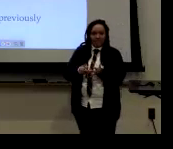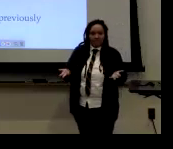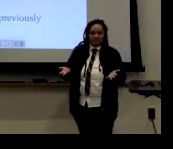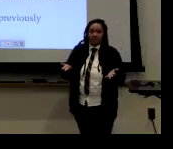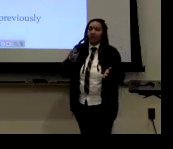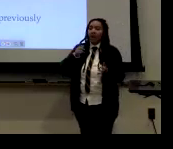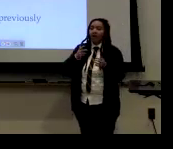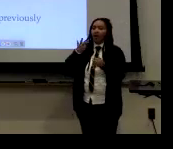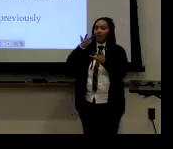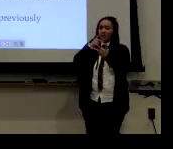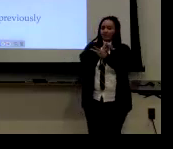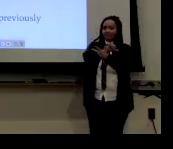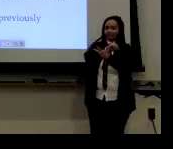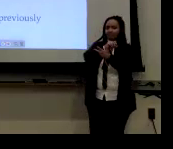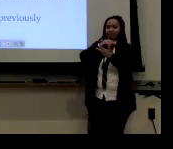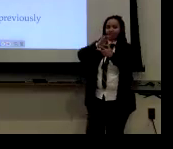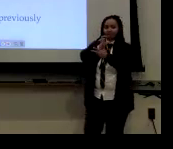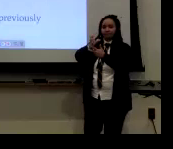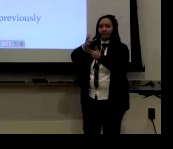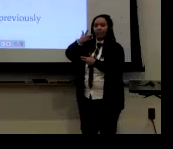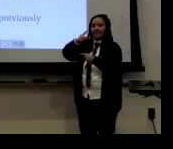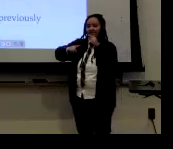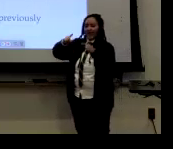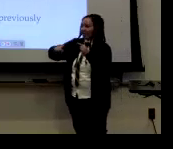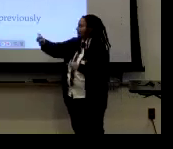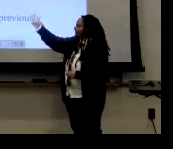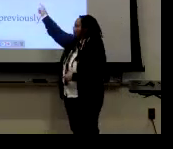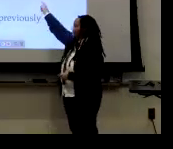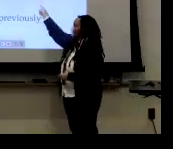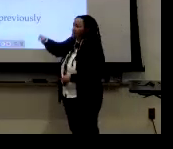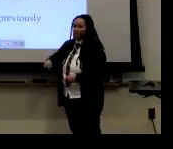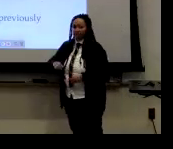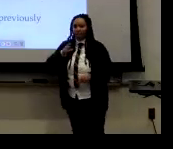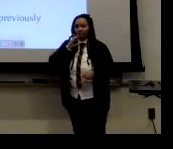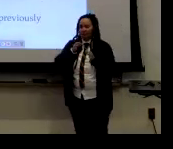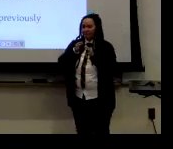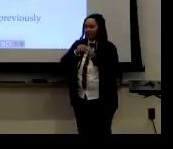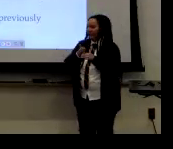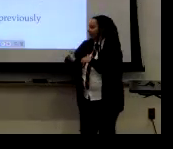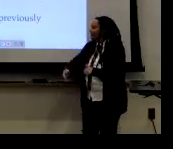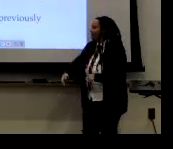So what does that really mean? That there were three parts. Three variations.